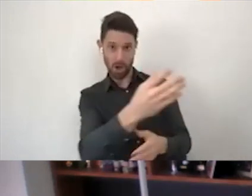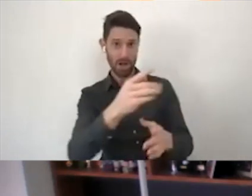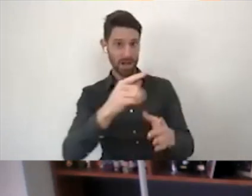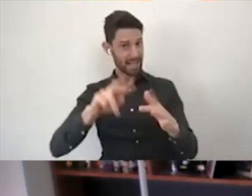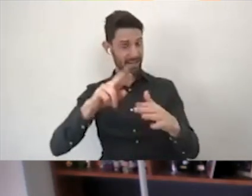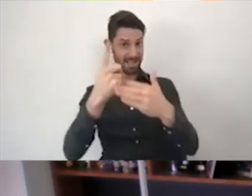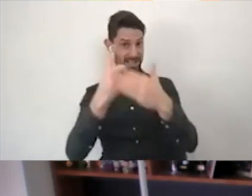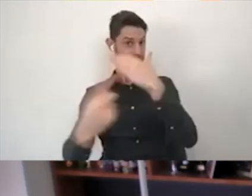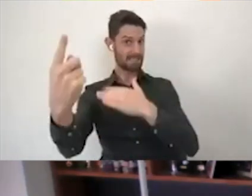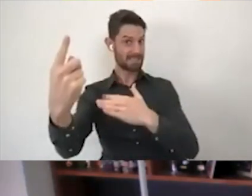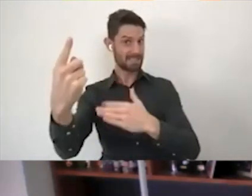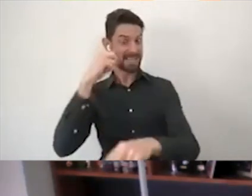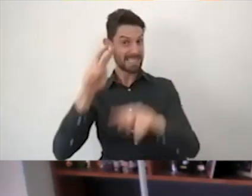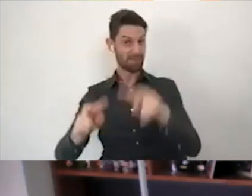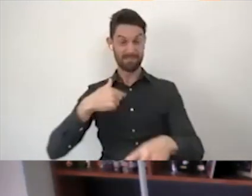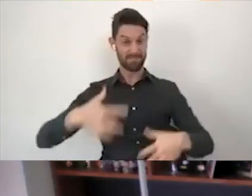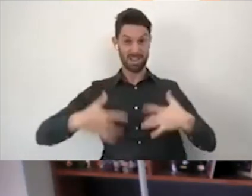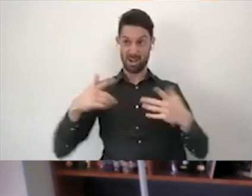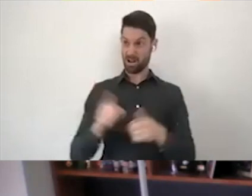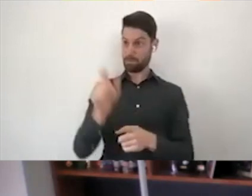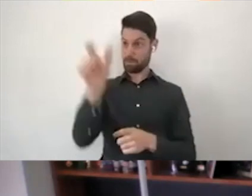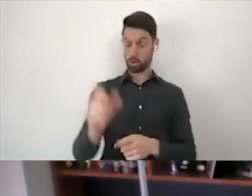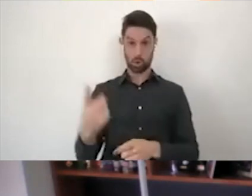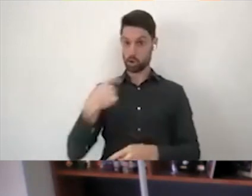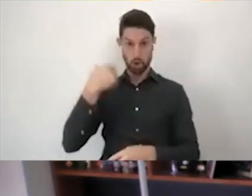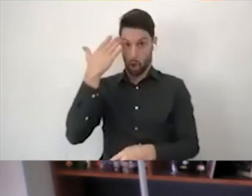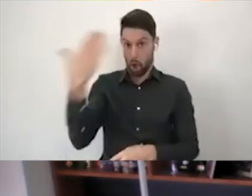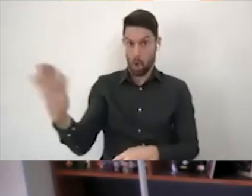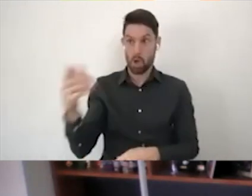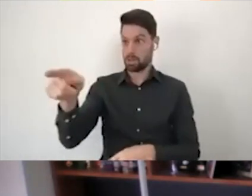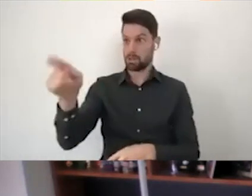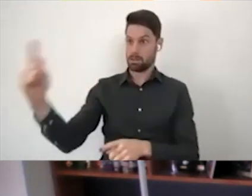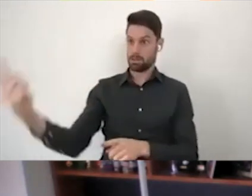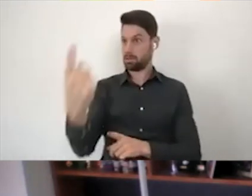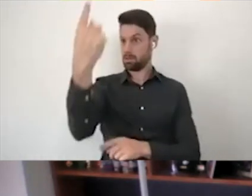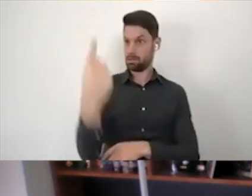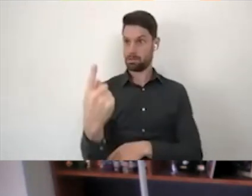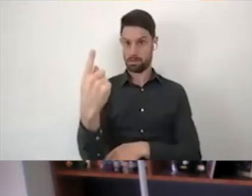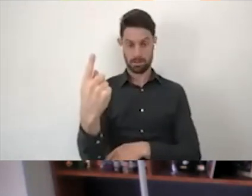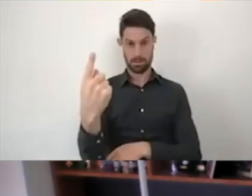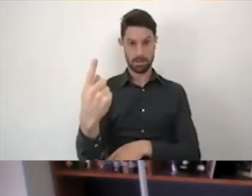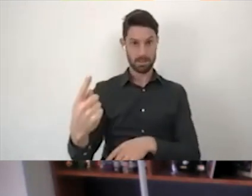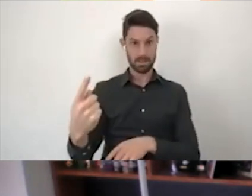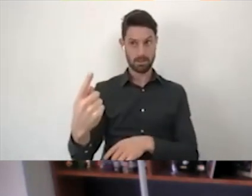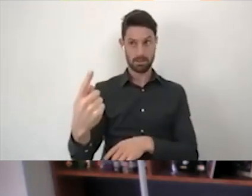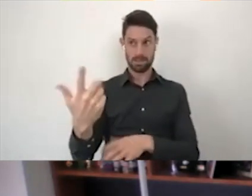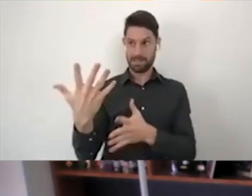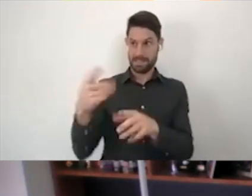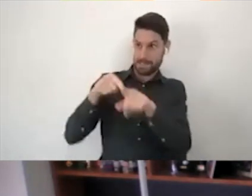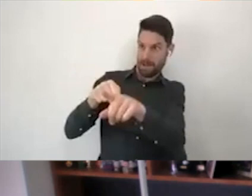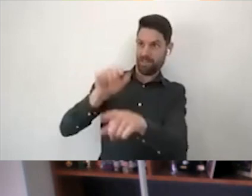person off the streets, and then sitting down with them, and then we're at their mercy to